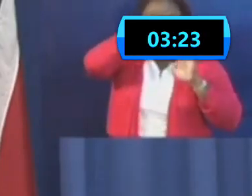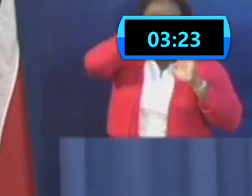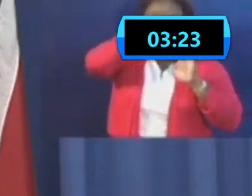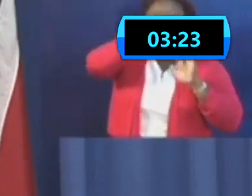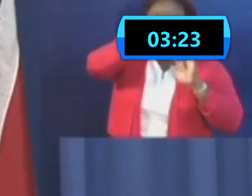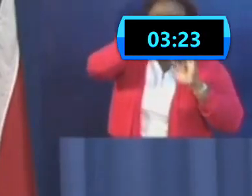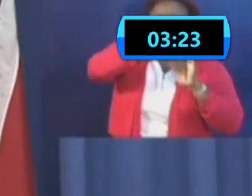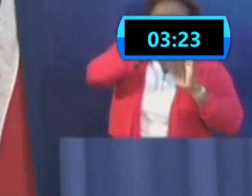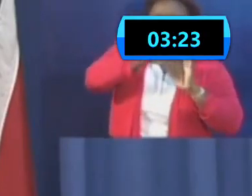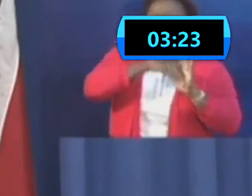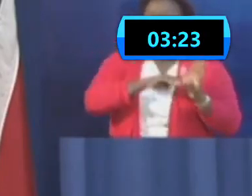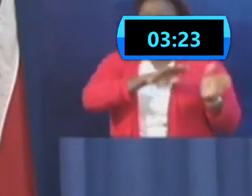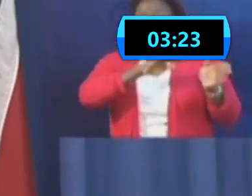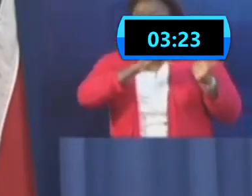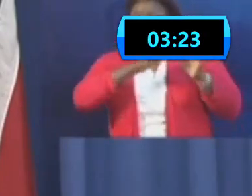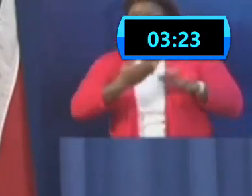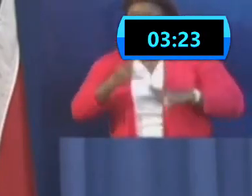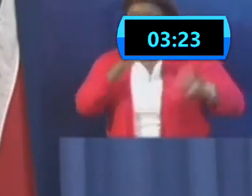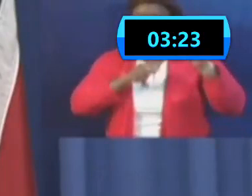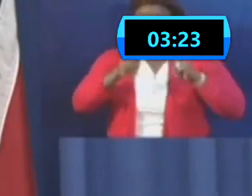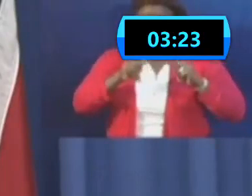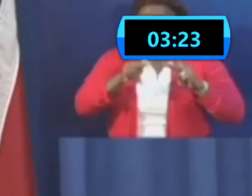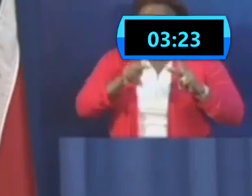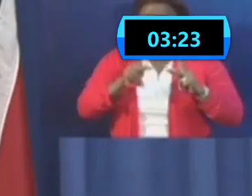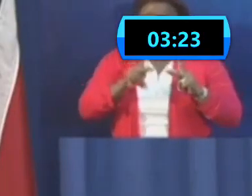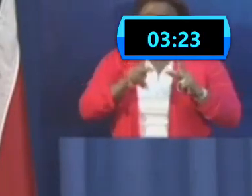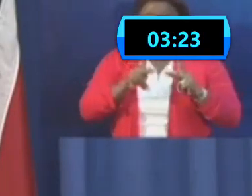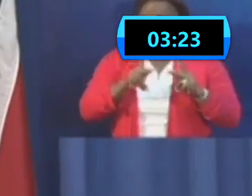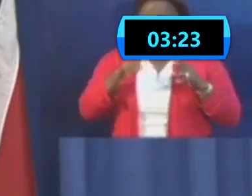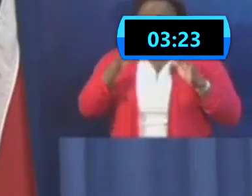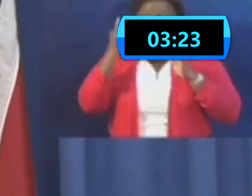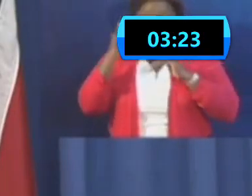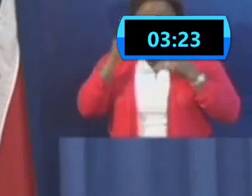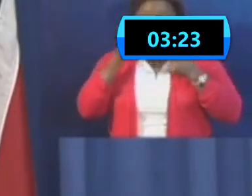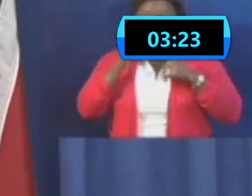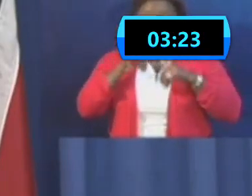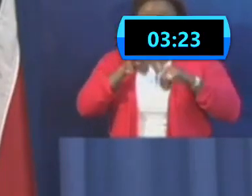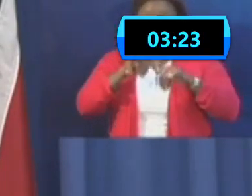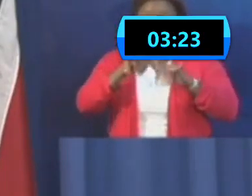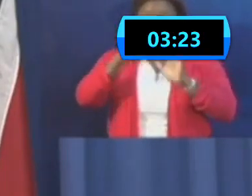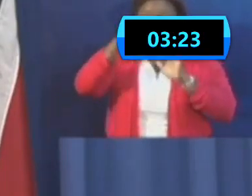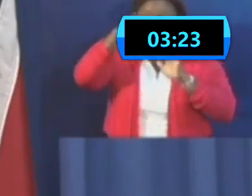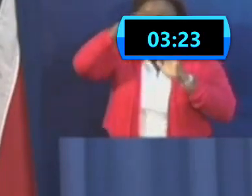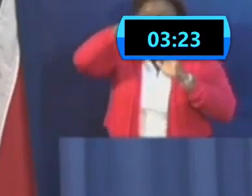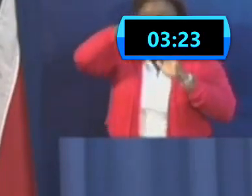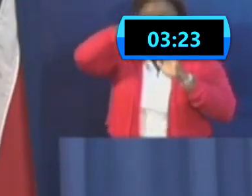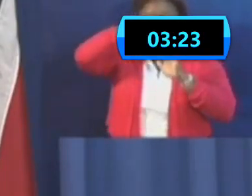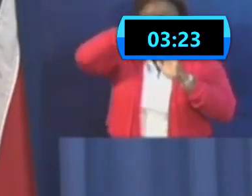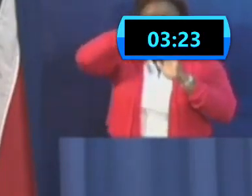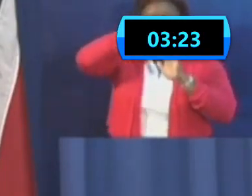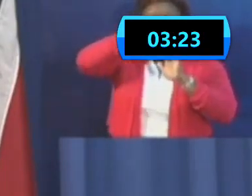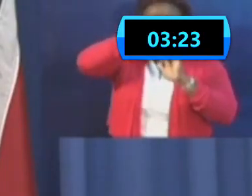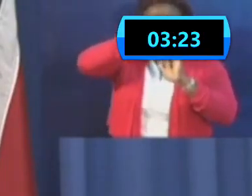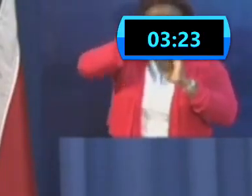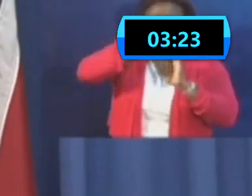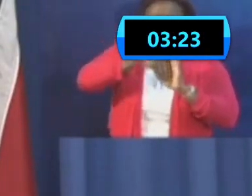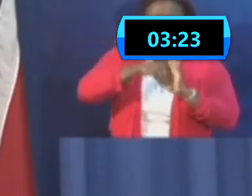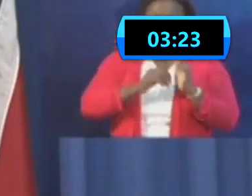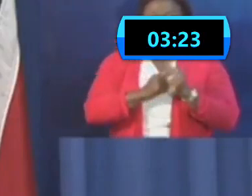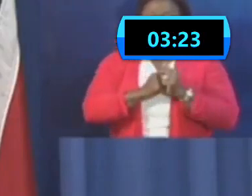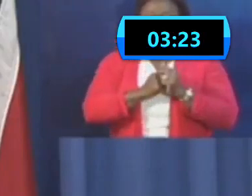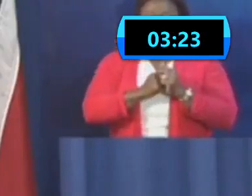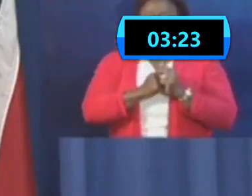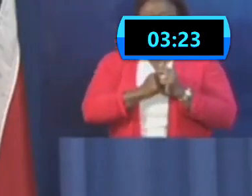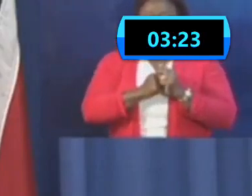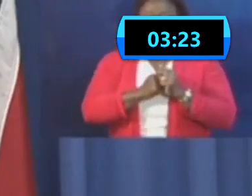in Trinidad so far, and we hope that the trend continues very good, 1.2%. And for the most part, it